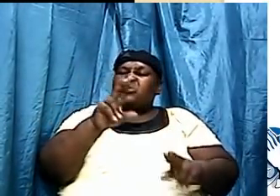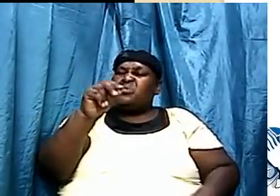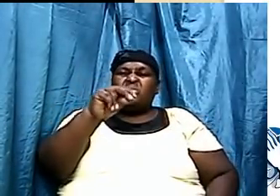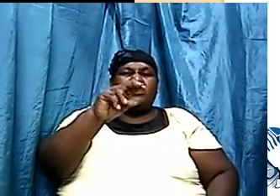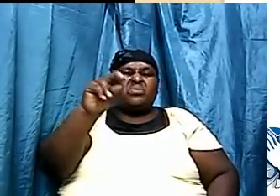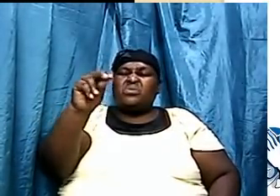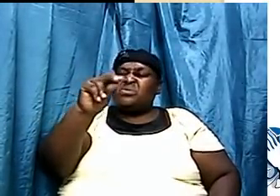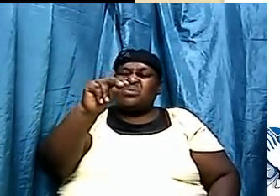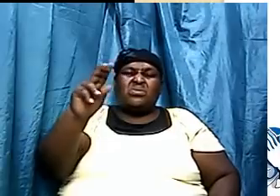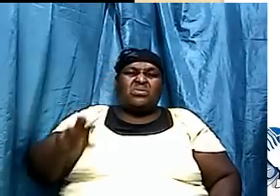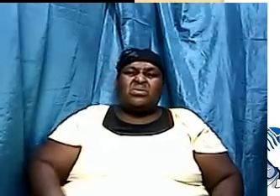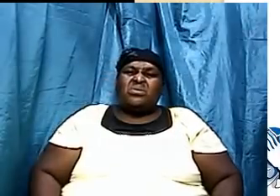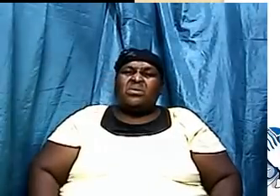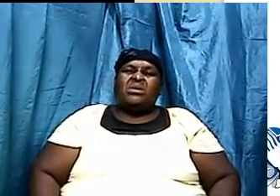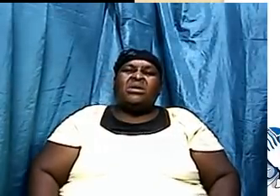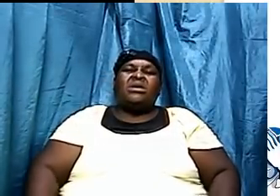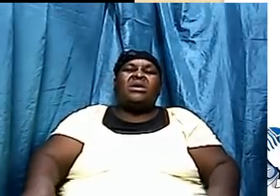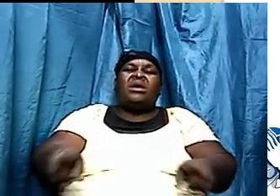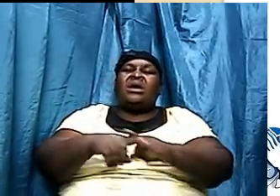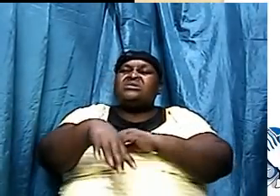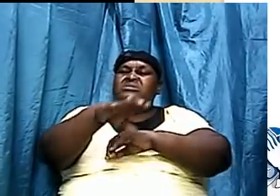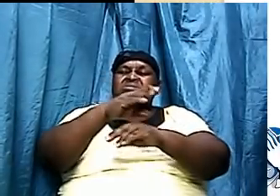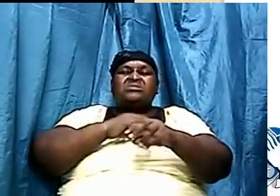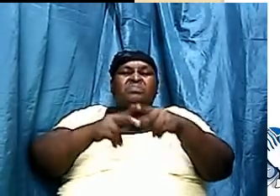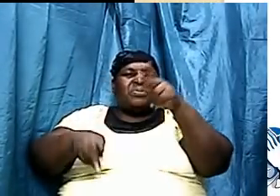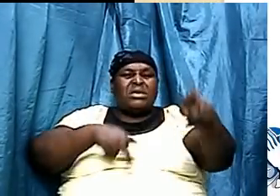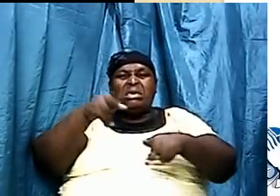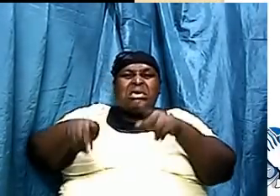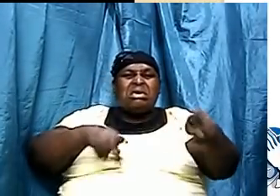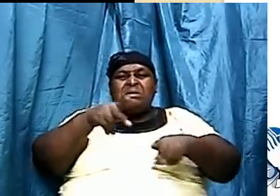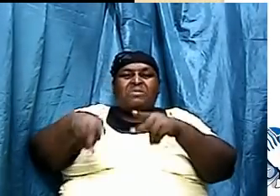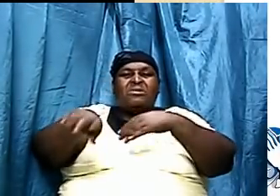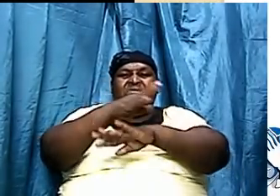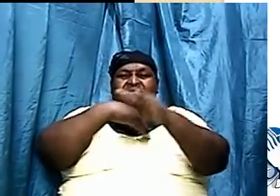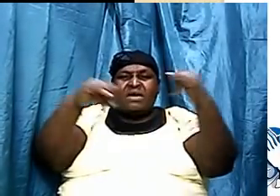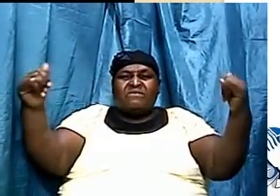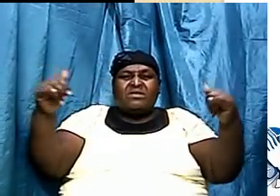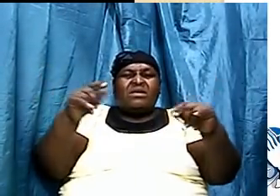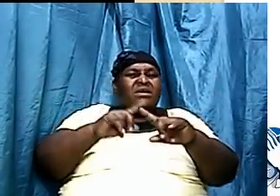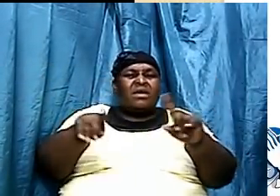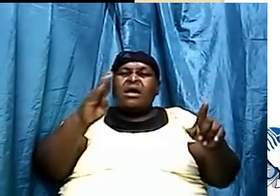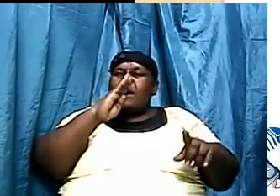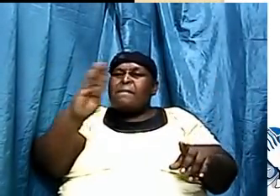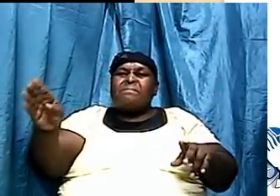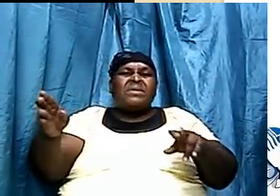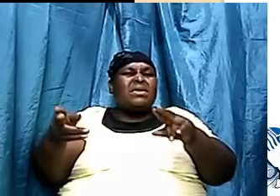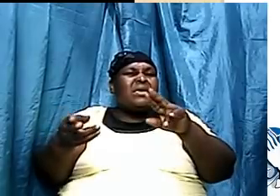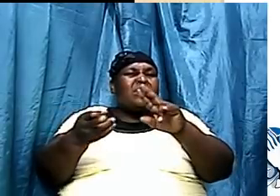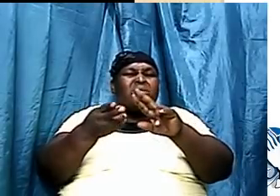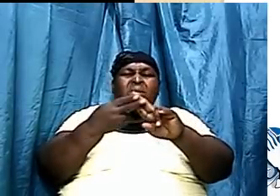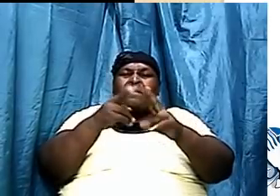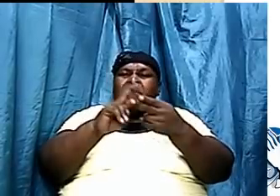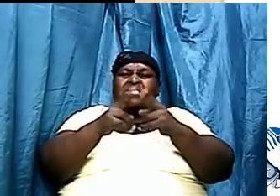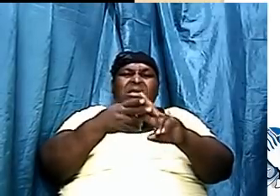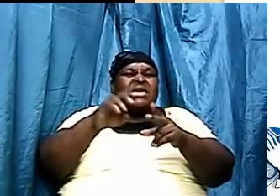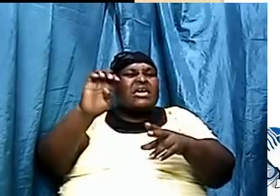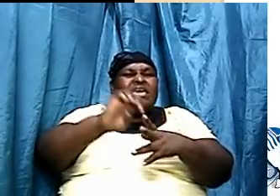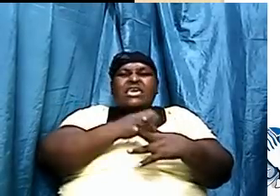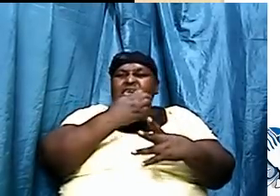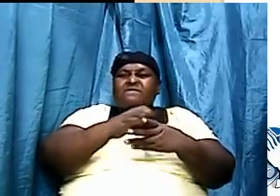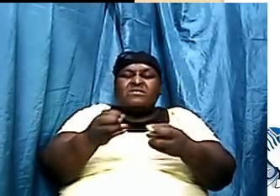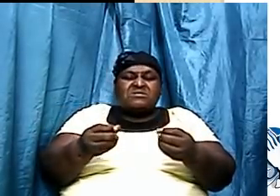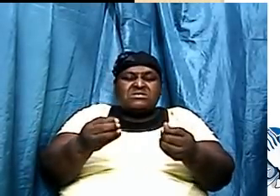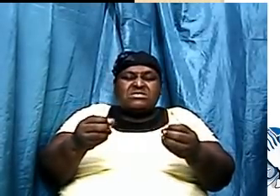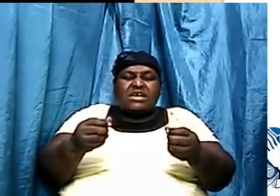He said as the host of the heaven cannot be numbered neither the sands of the sea measured